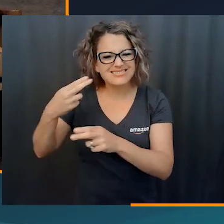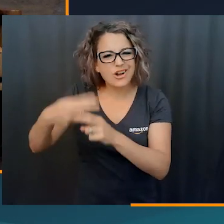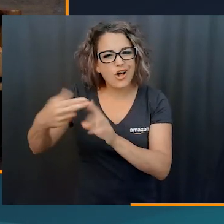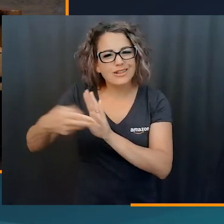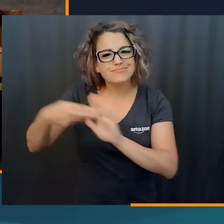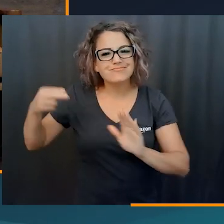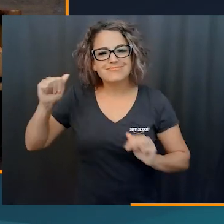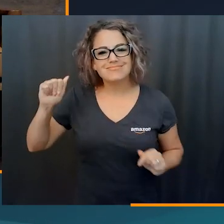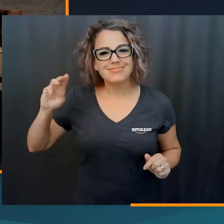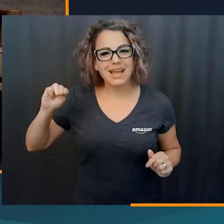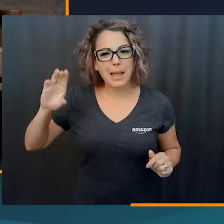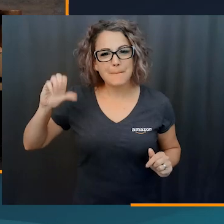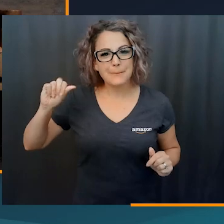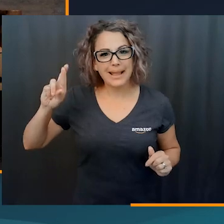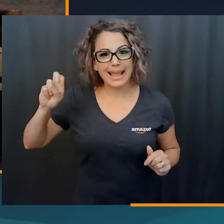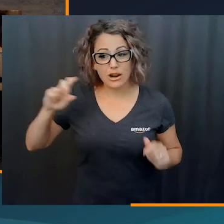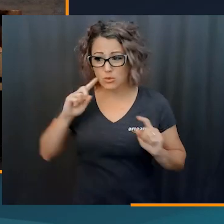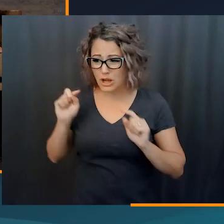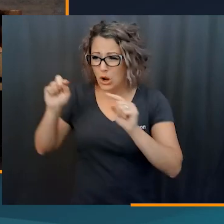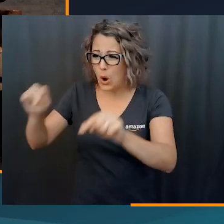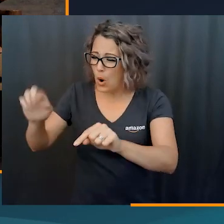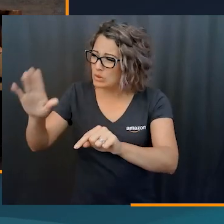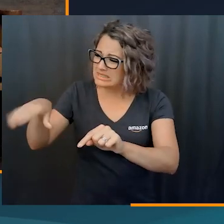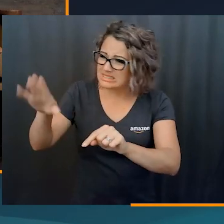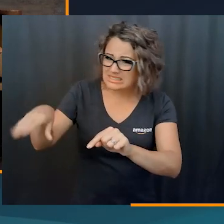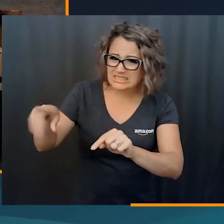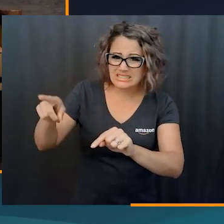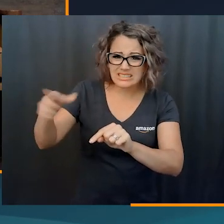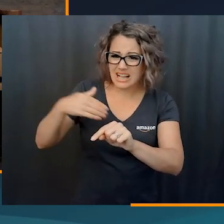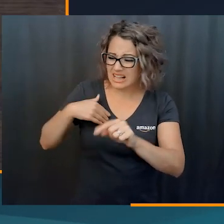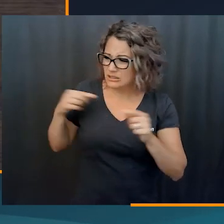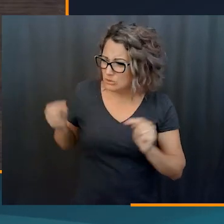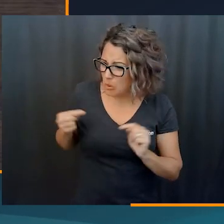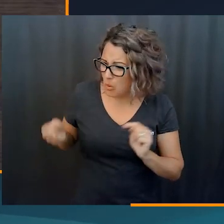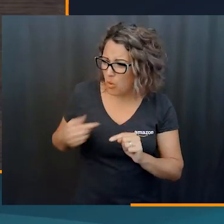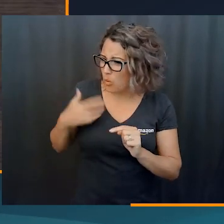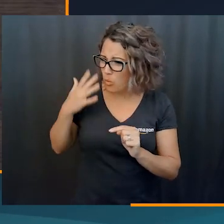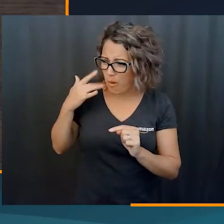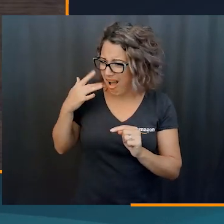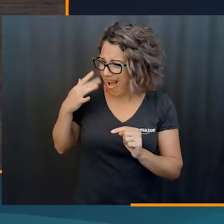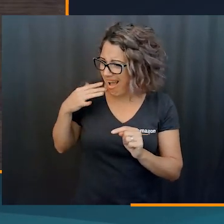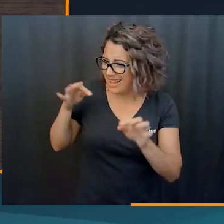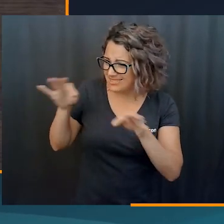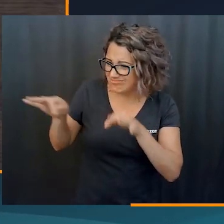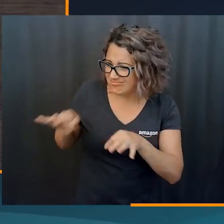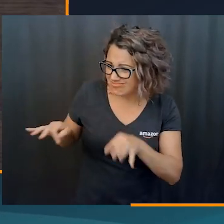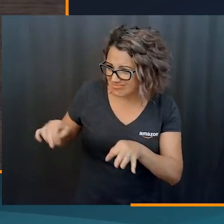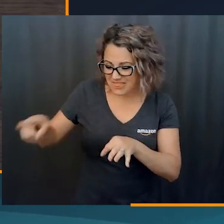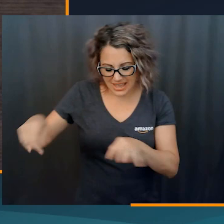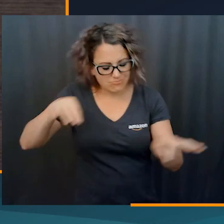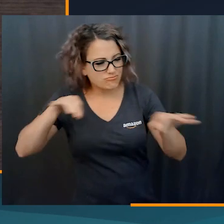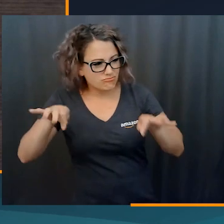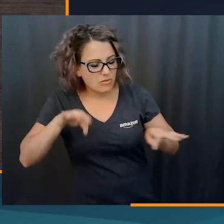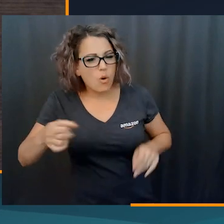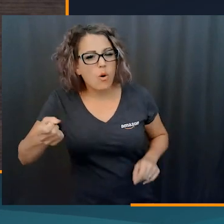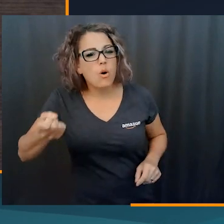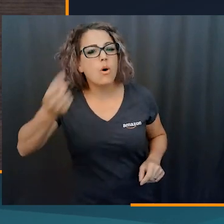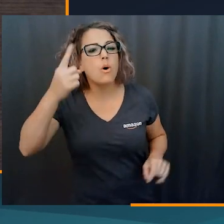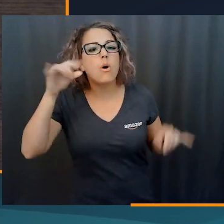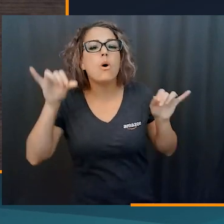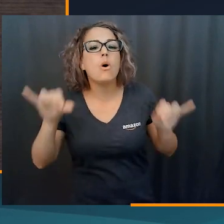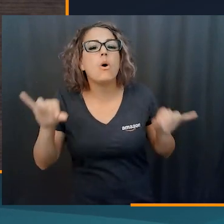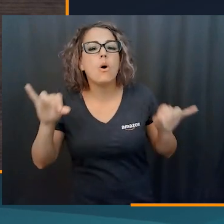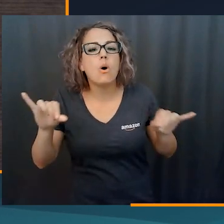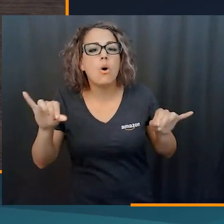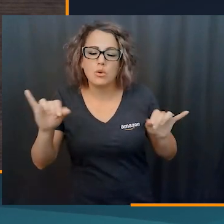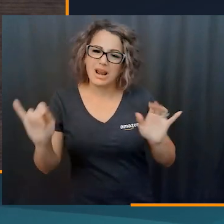safety. We have onsite, you know, Amcare, right? Like you can take and go ask those questions to the safety professionals, right? That are in